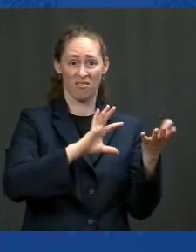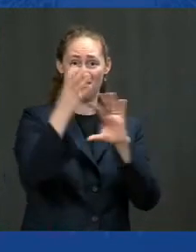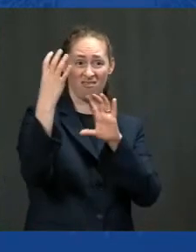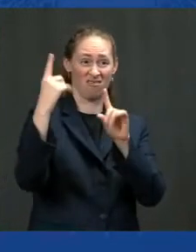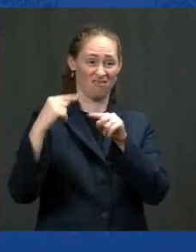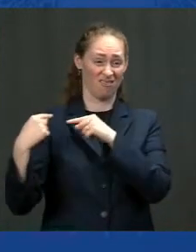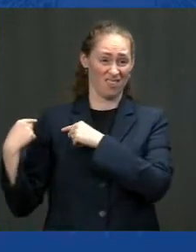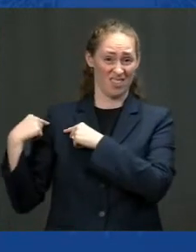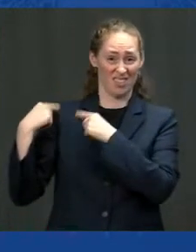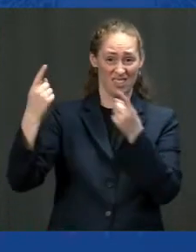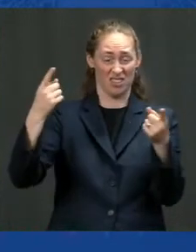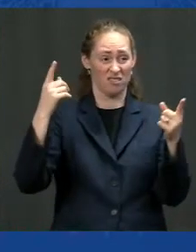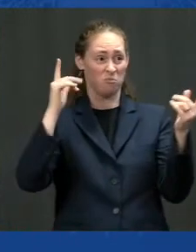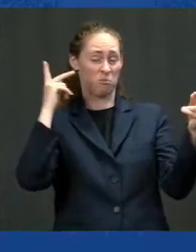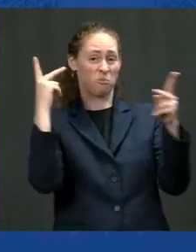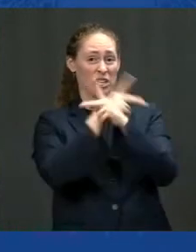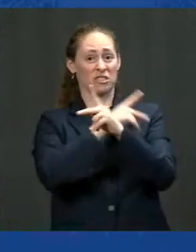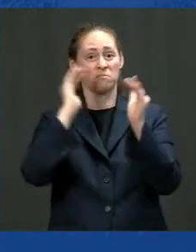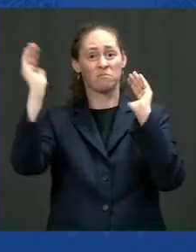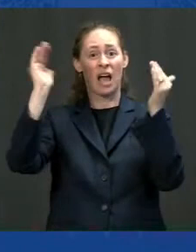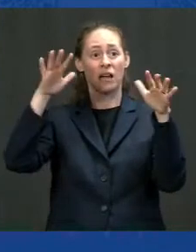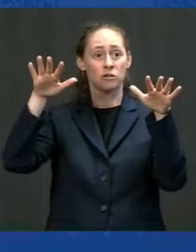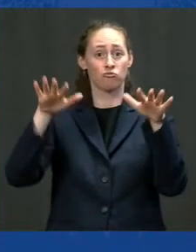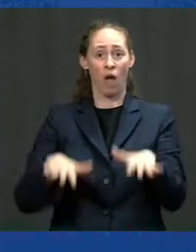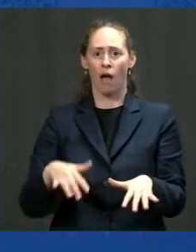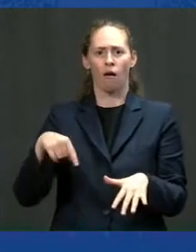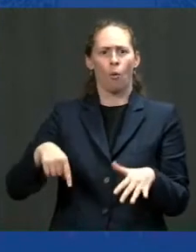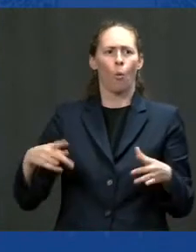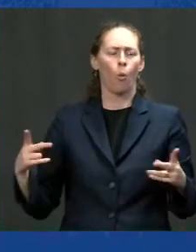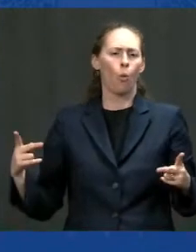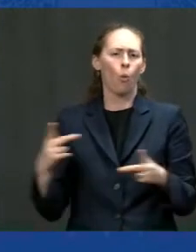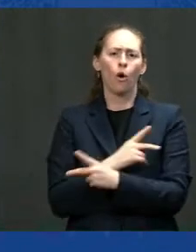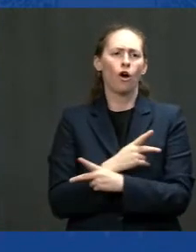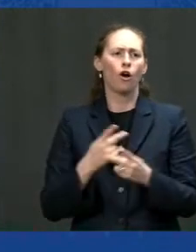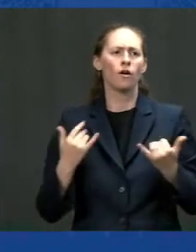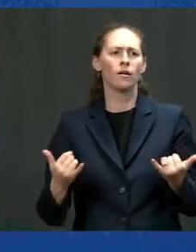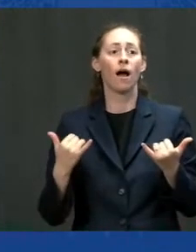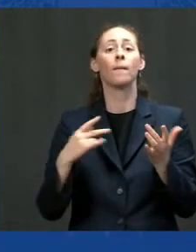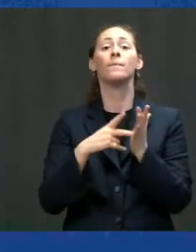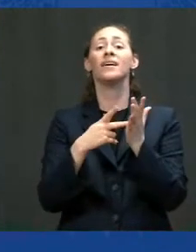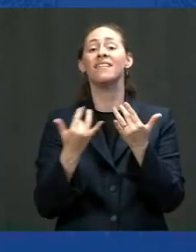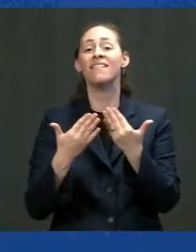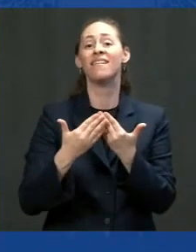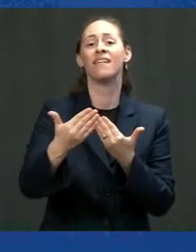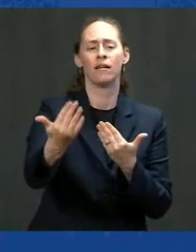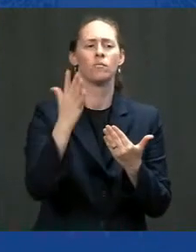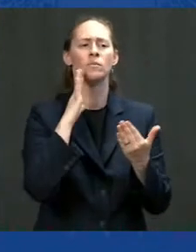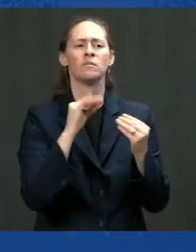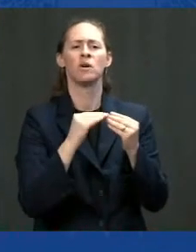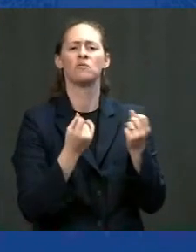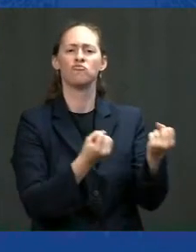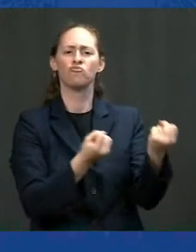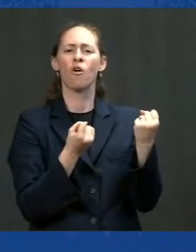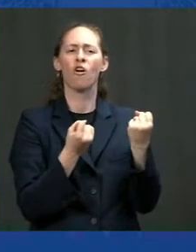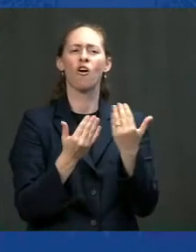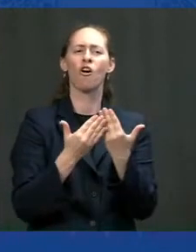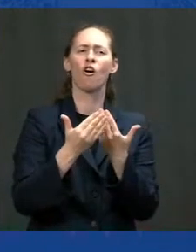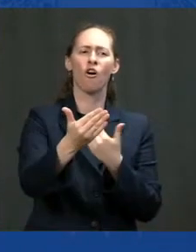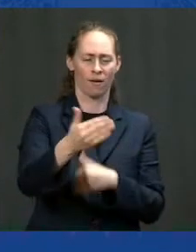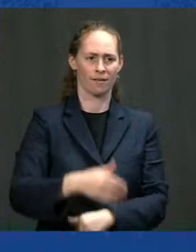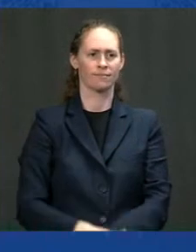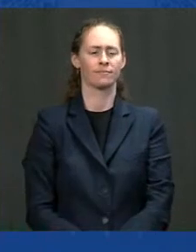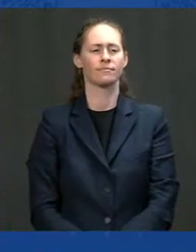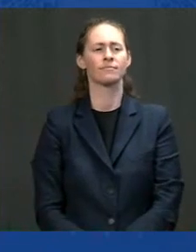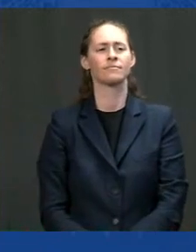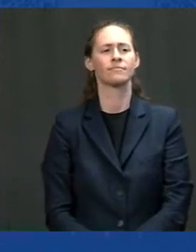stronger than when we went in. America is one of the few countries in the world that when we get smacked and knocked down, we get up,